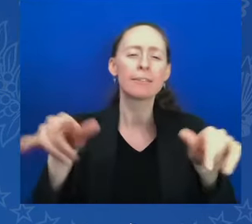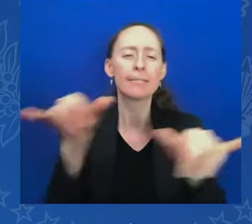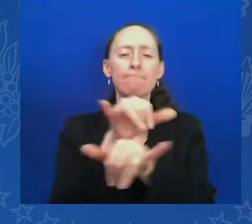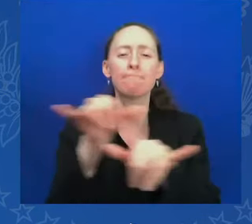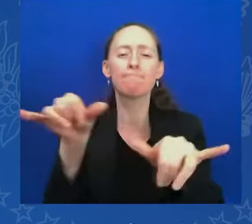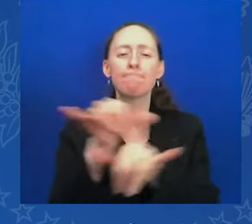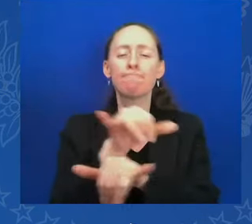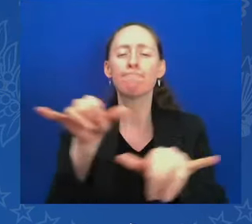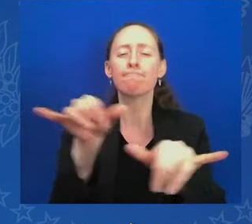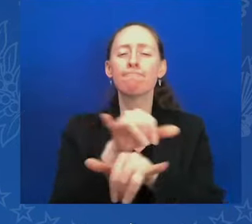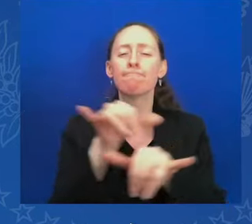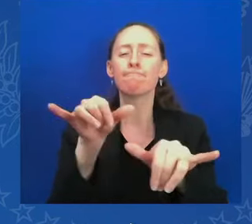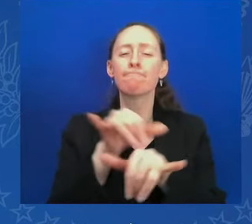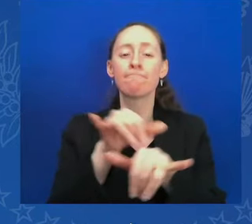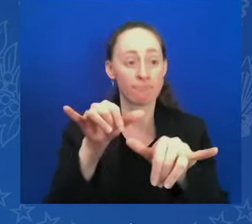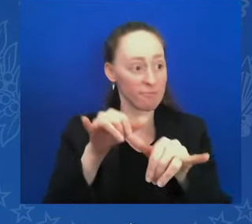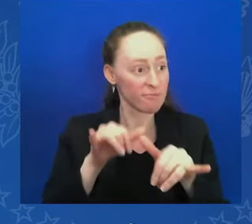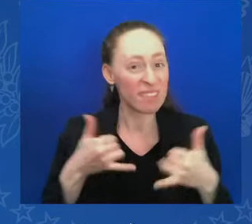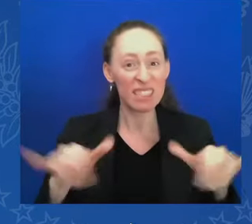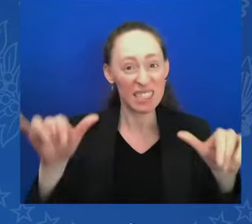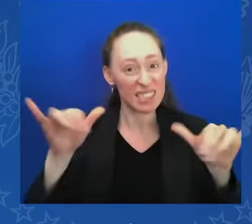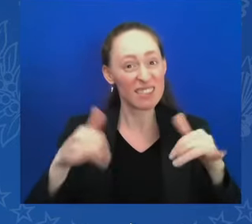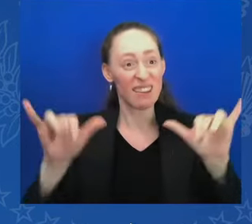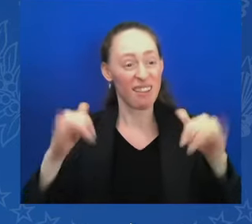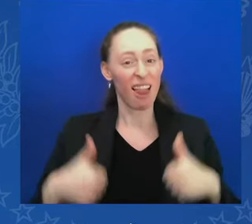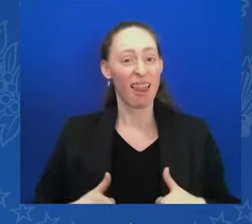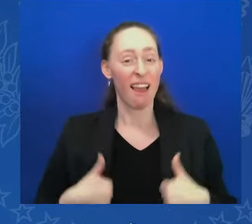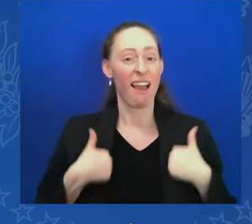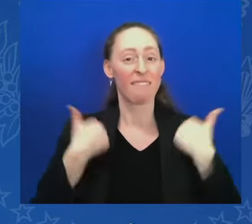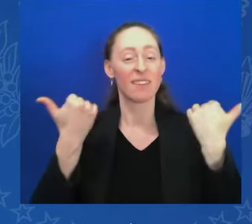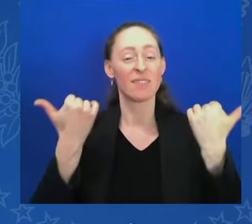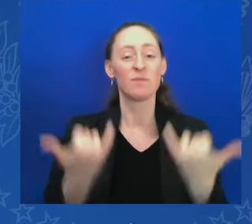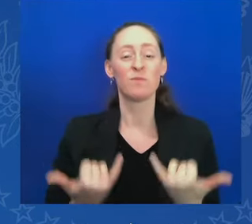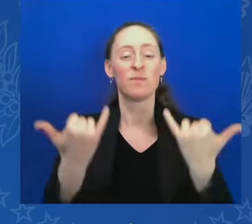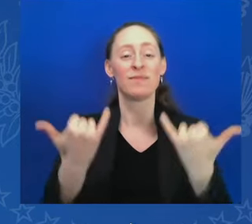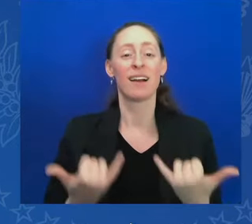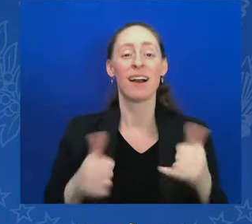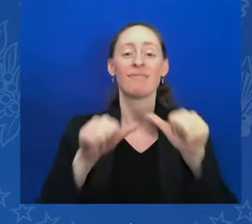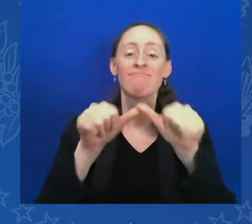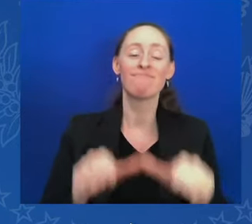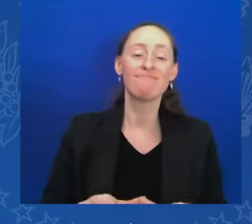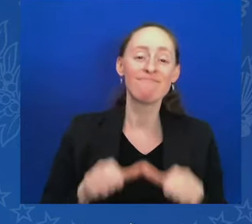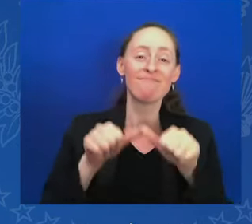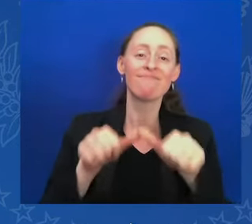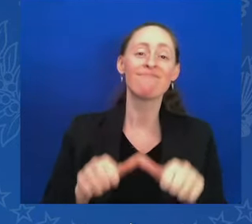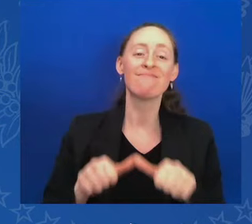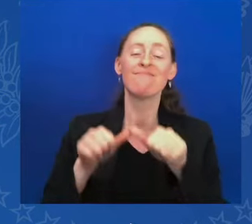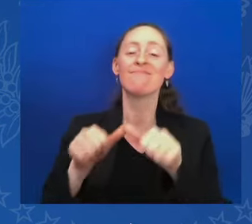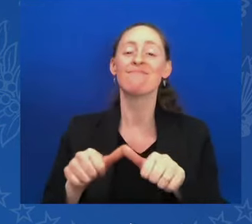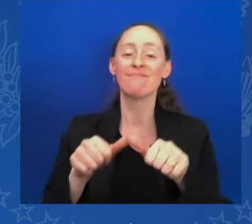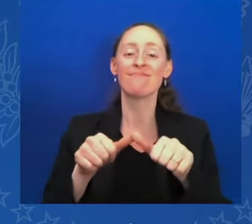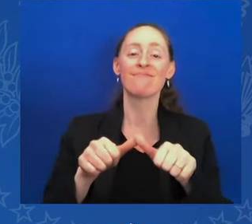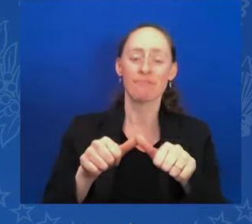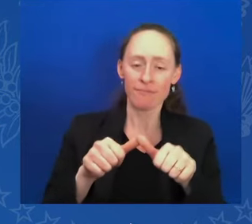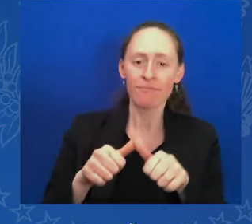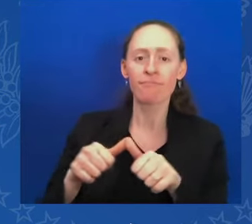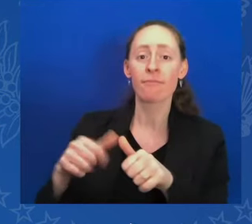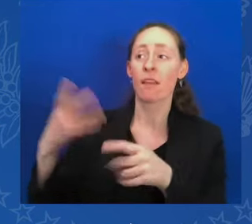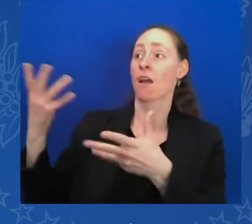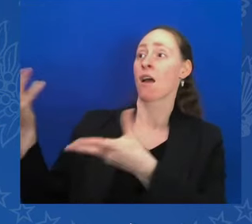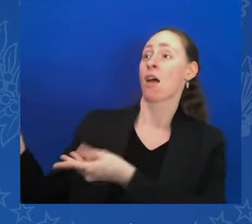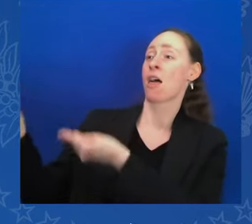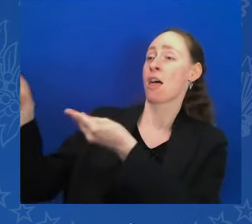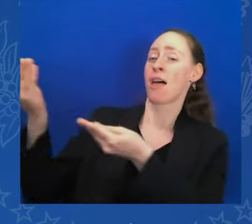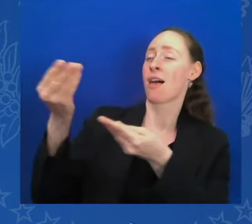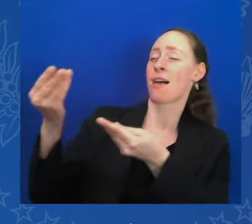States, to not just inherit democracy. We have to be its defenders. It has to be every generation championed.